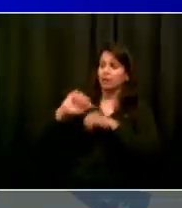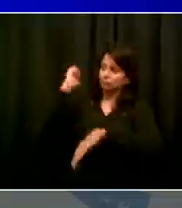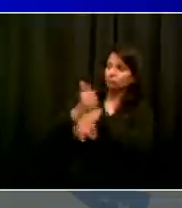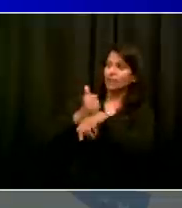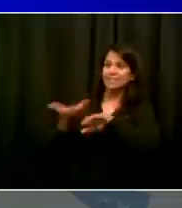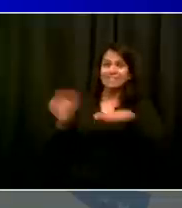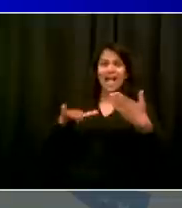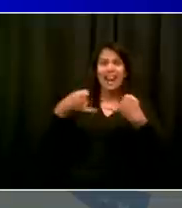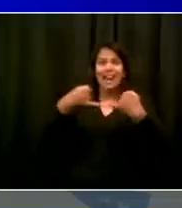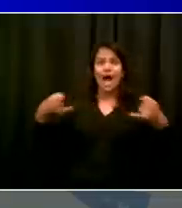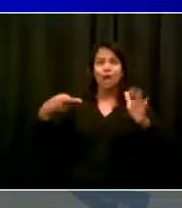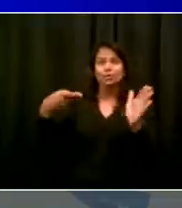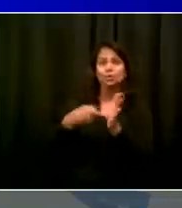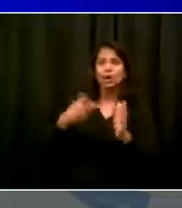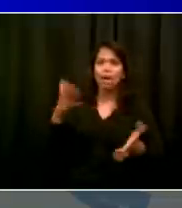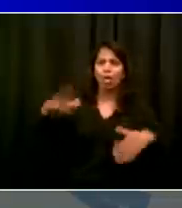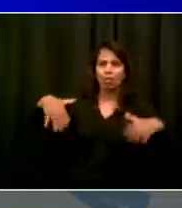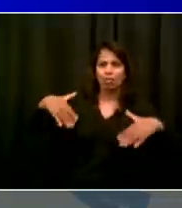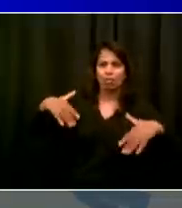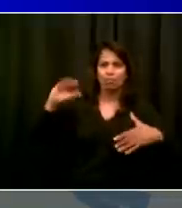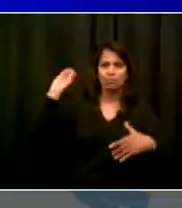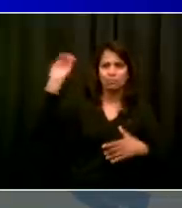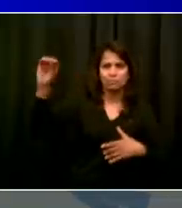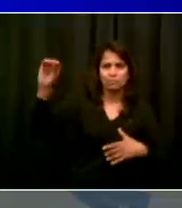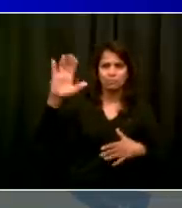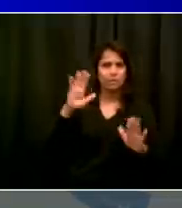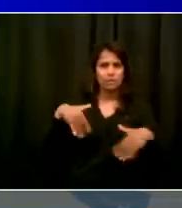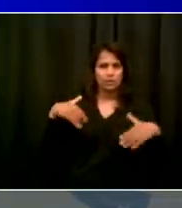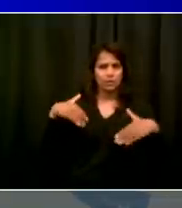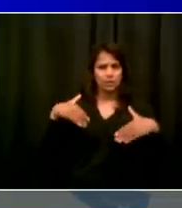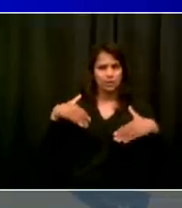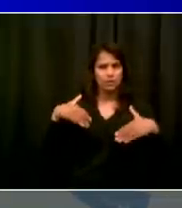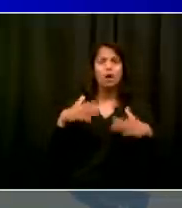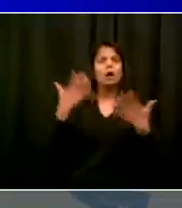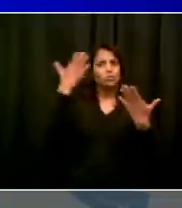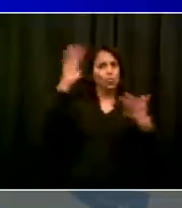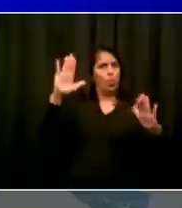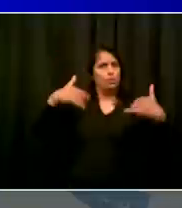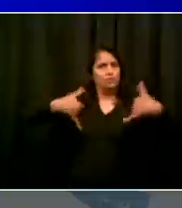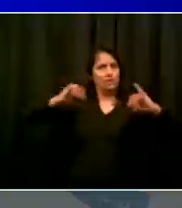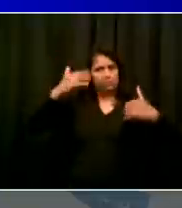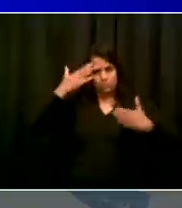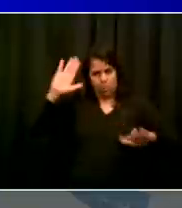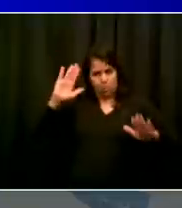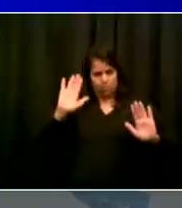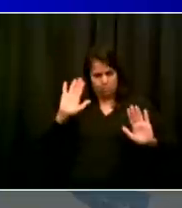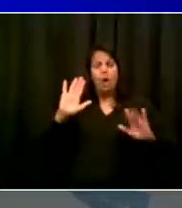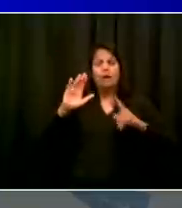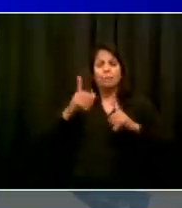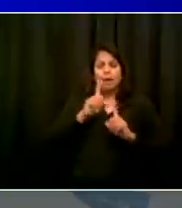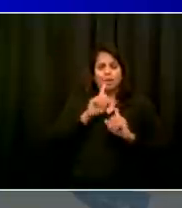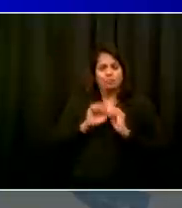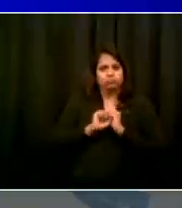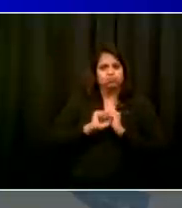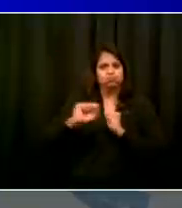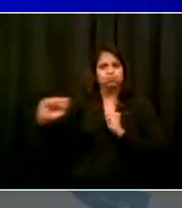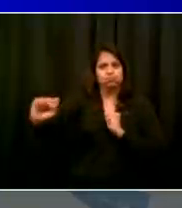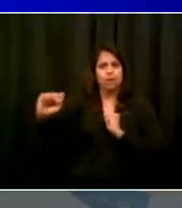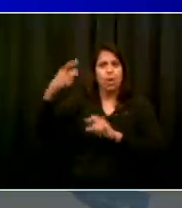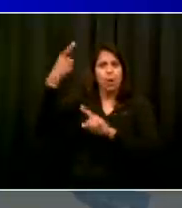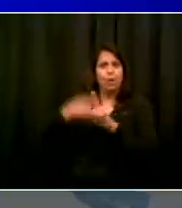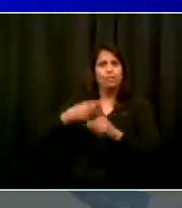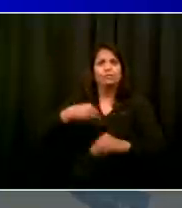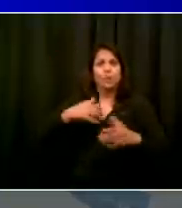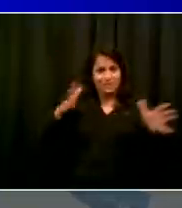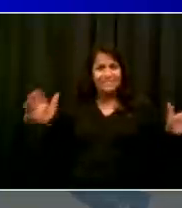a very impressive number, given that this all happened during a pandemic, but we have to get it higher. So, the simple message is, while we're waiting to see